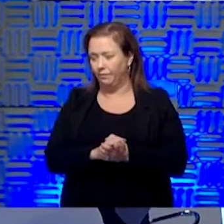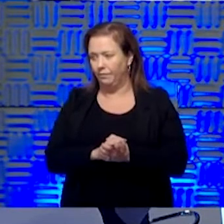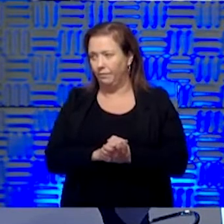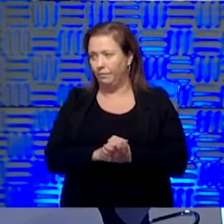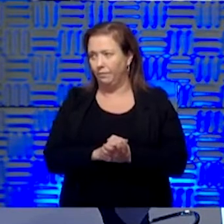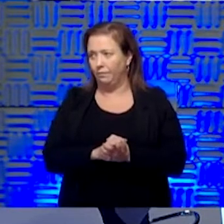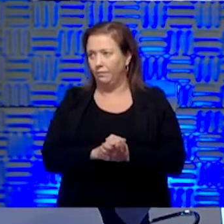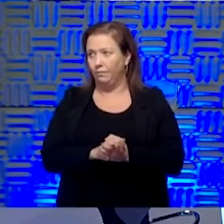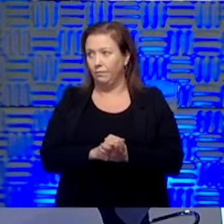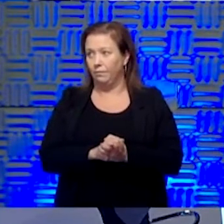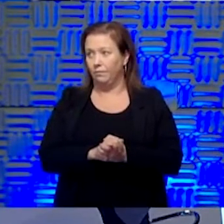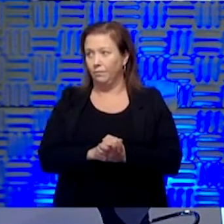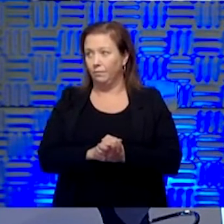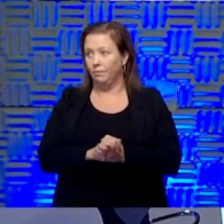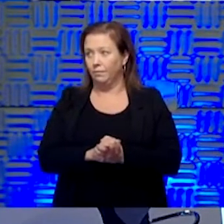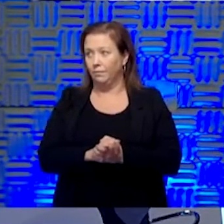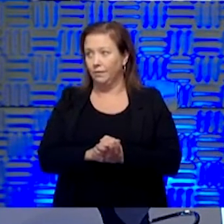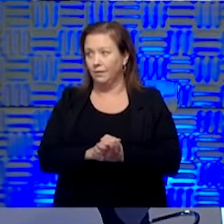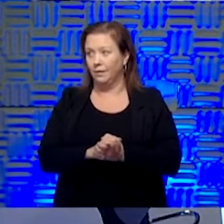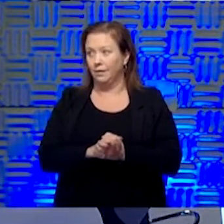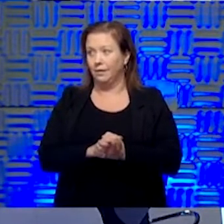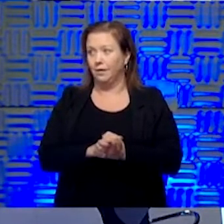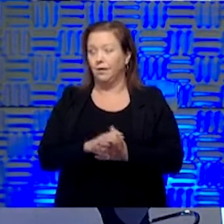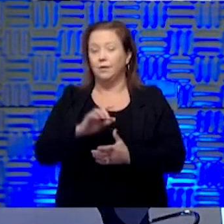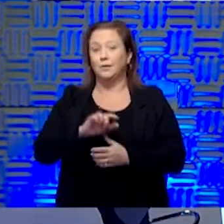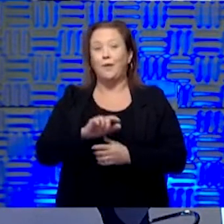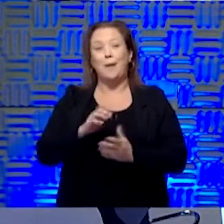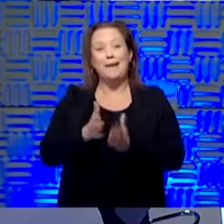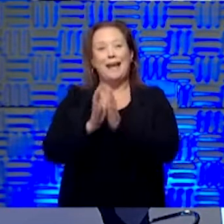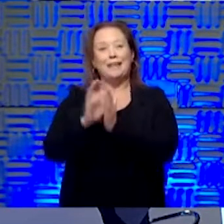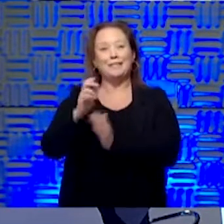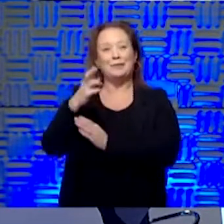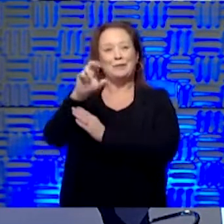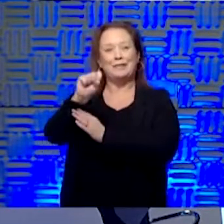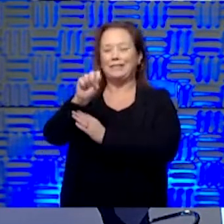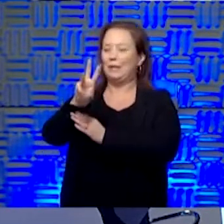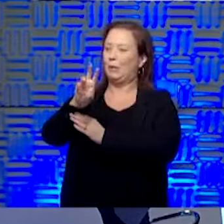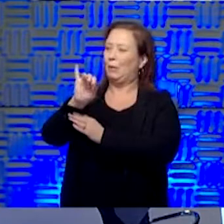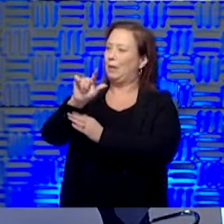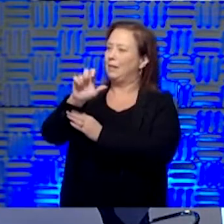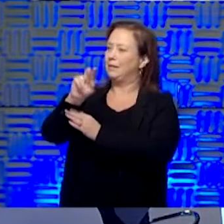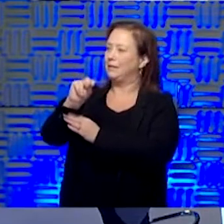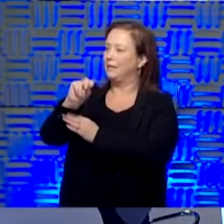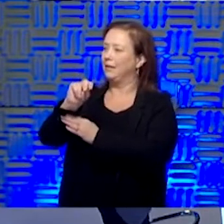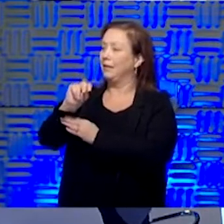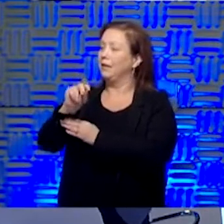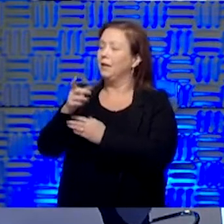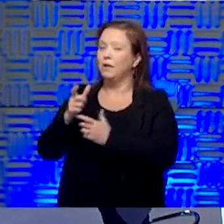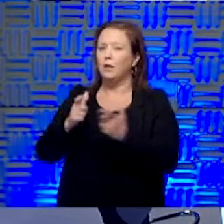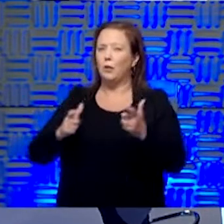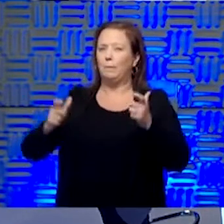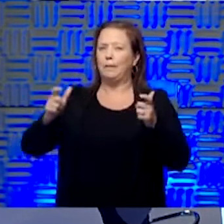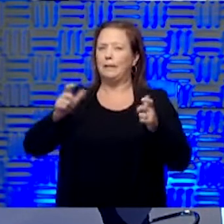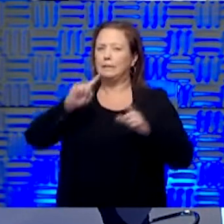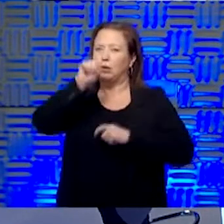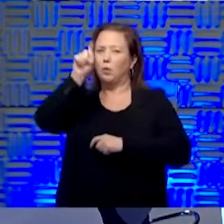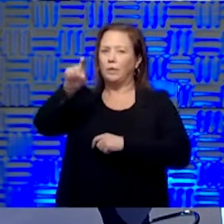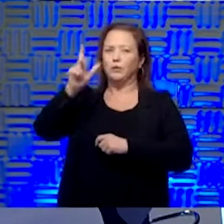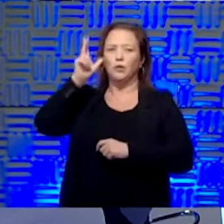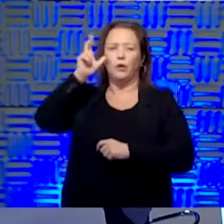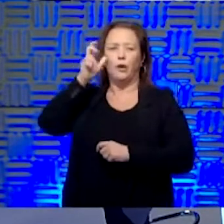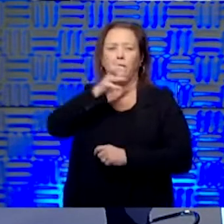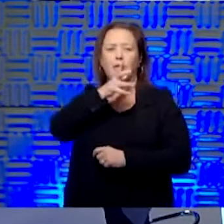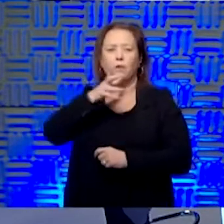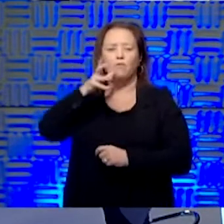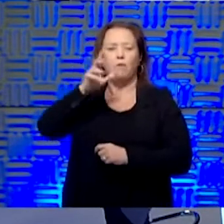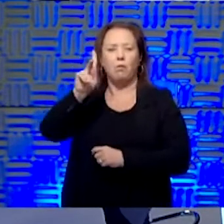Uh-oh, you're not asking something. That gives me the chance to turn to Chris Wilson and say, Chris, what's the biggest question you're hearing out in rural Kansas,